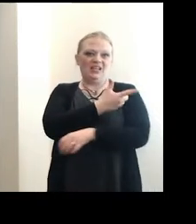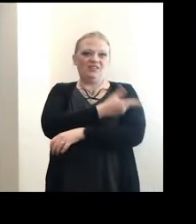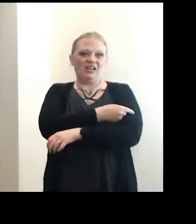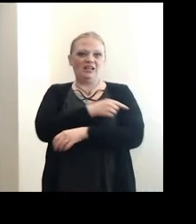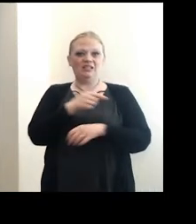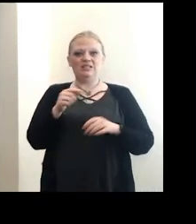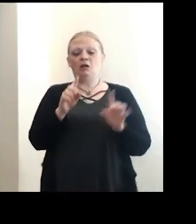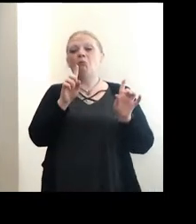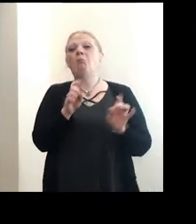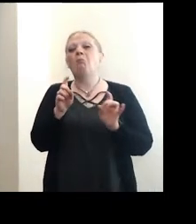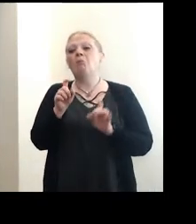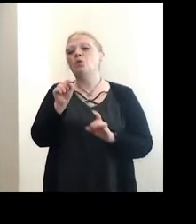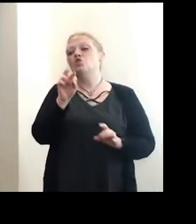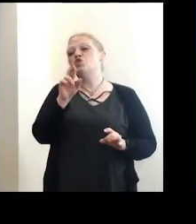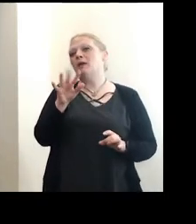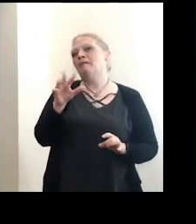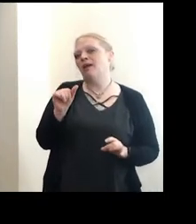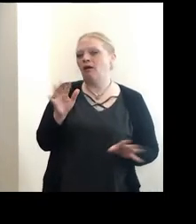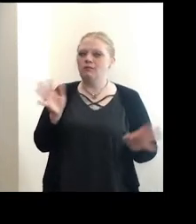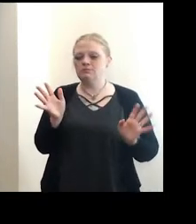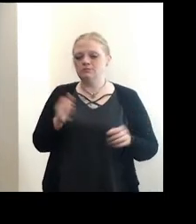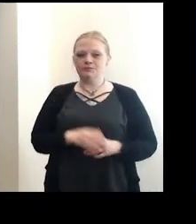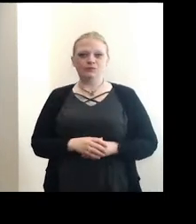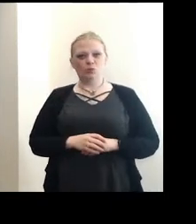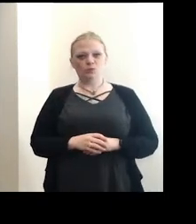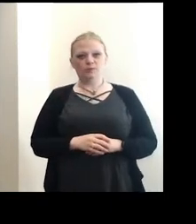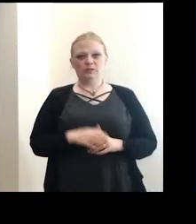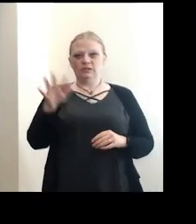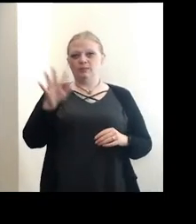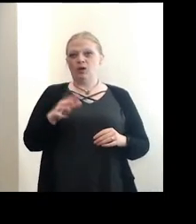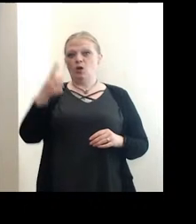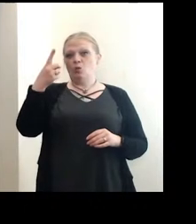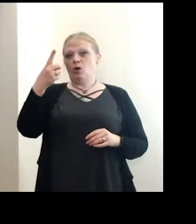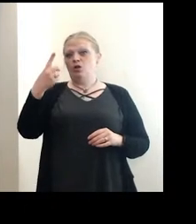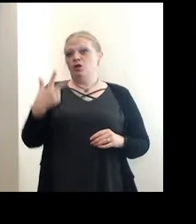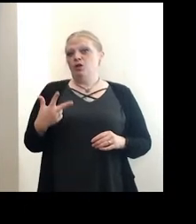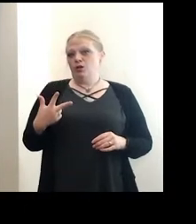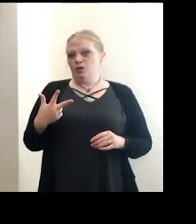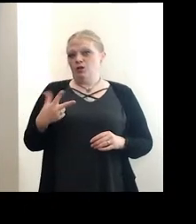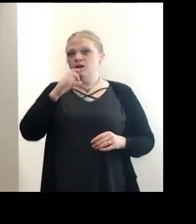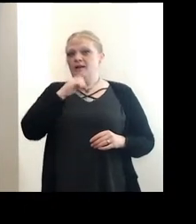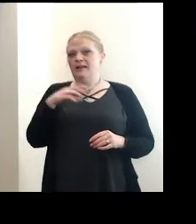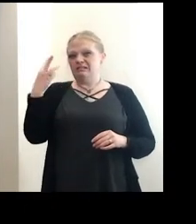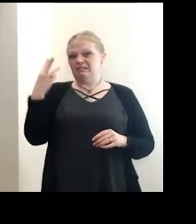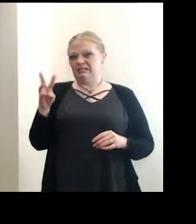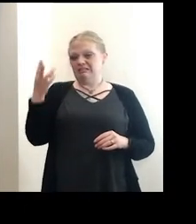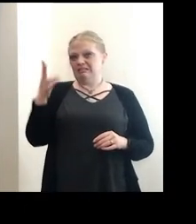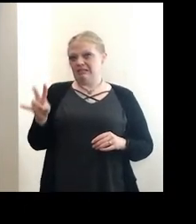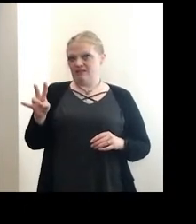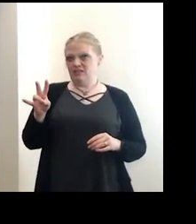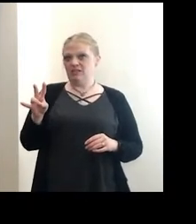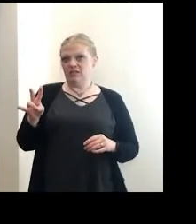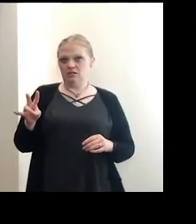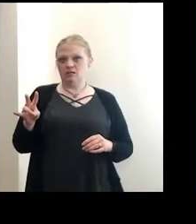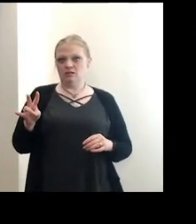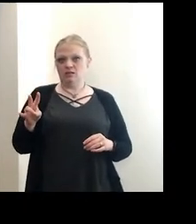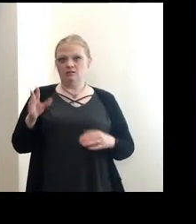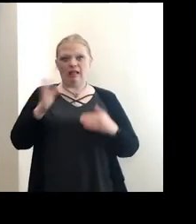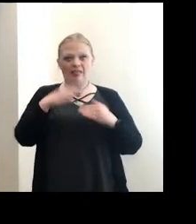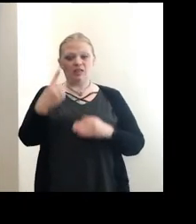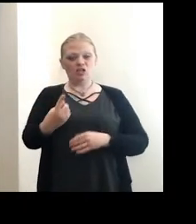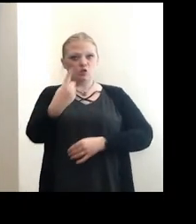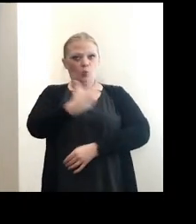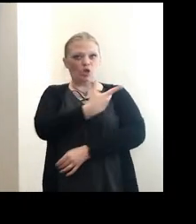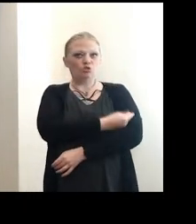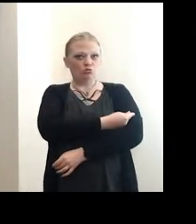trivia from Erie County. So, um, there about a third of our 16 and 17 year olds have had at least one